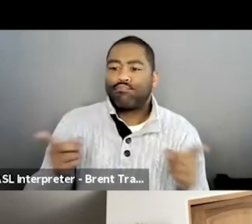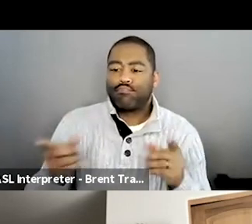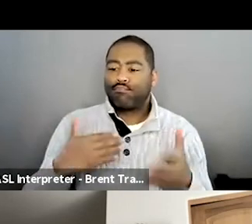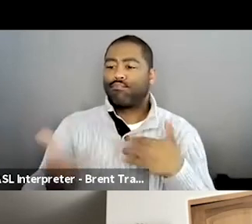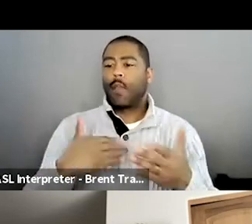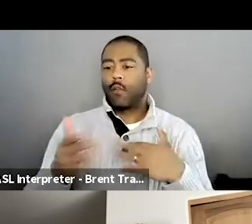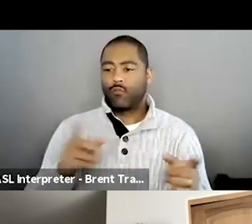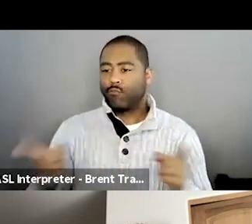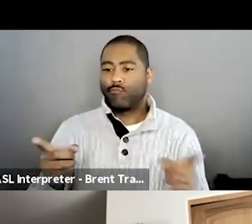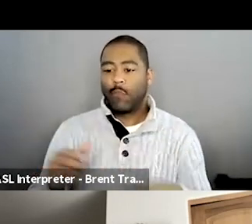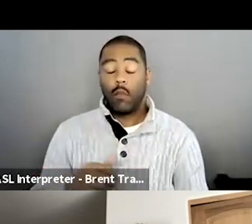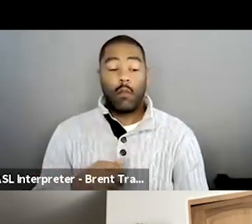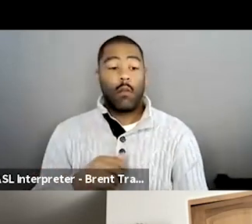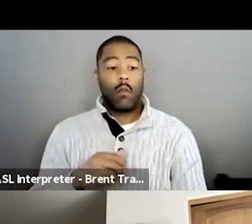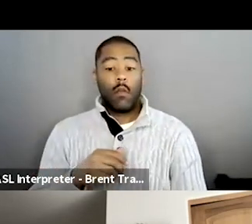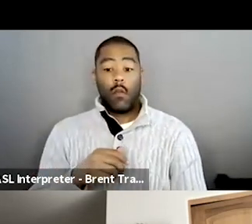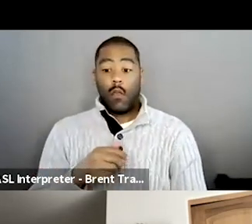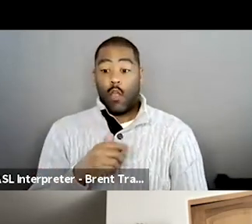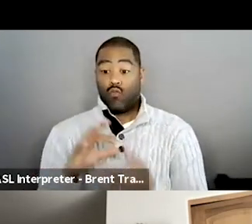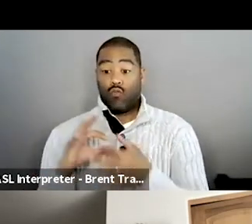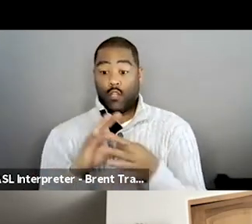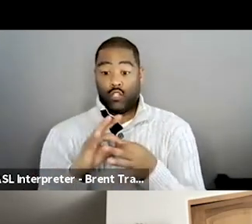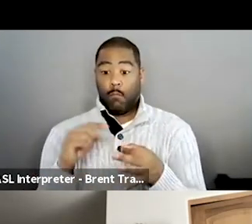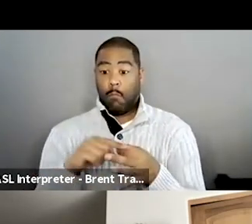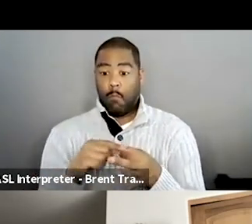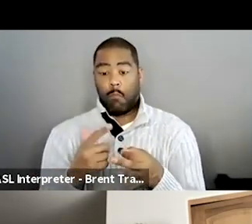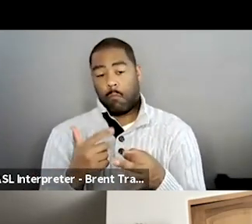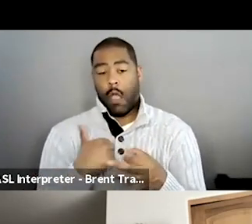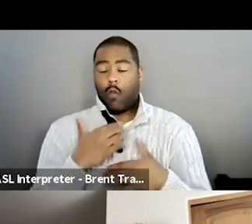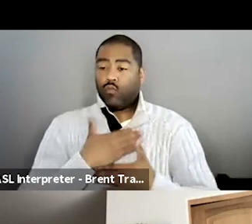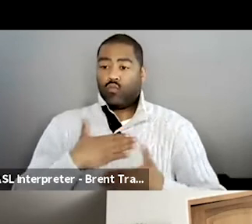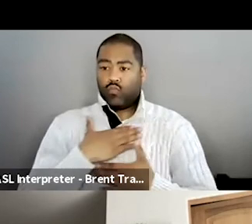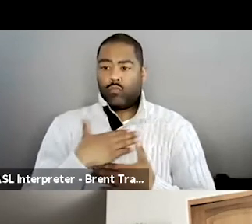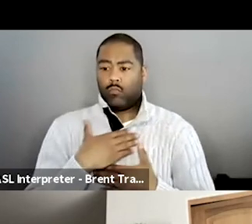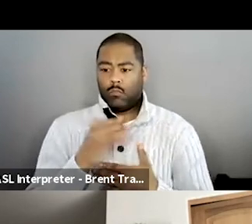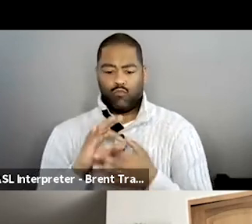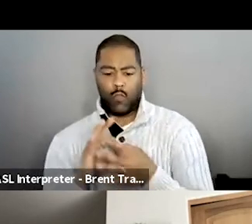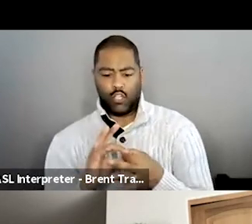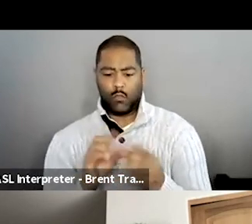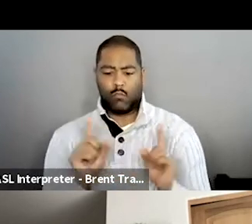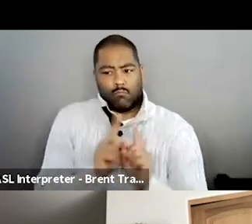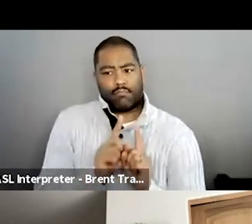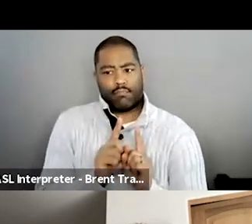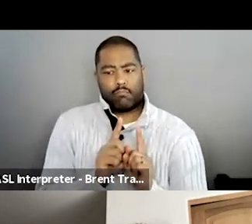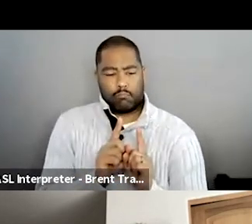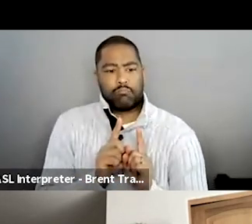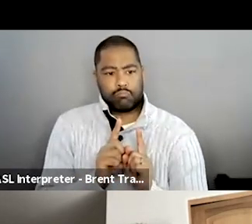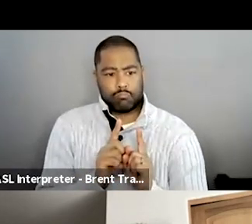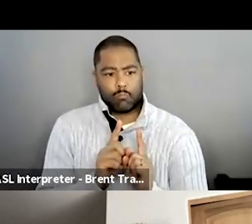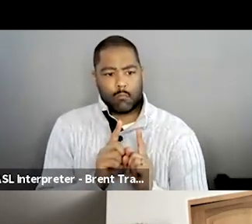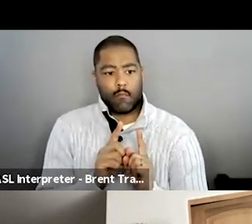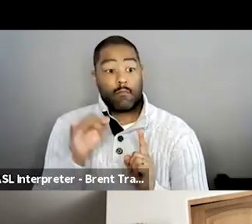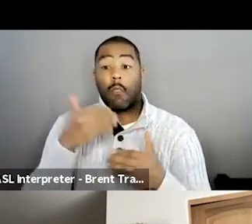end game goal, uh, children, same, same way. I feel the same. If I have them great. If I don't